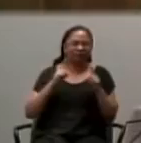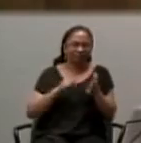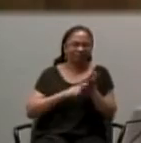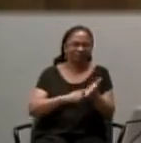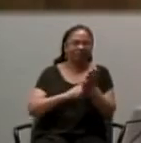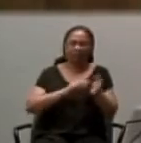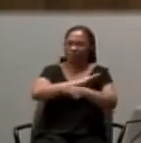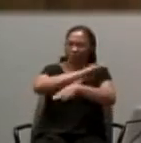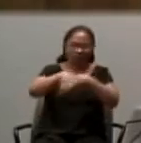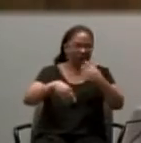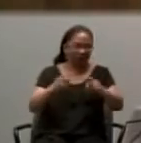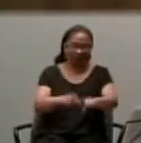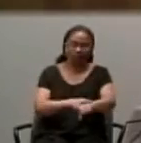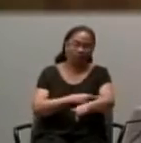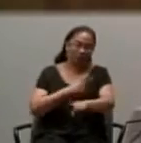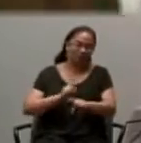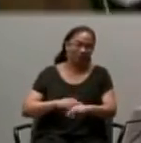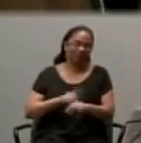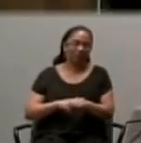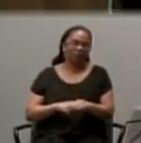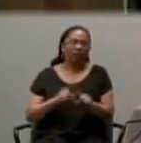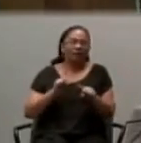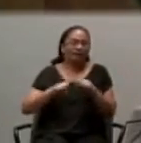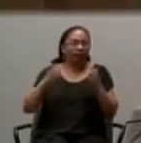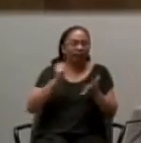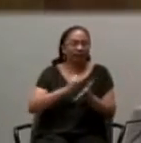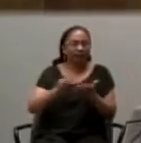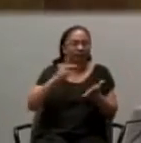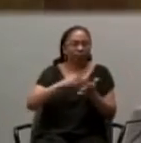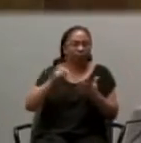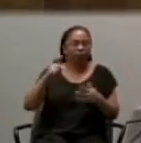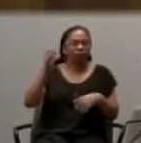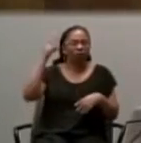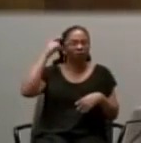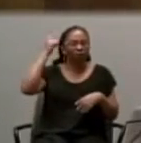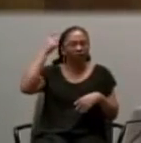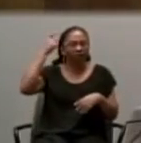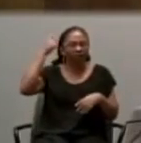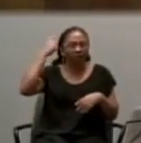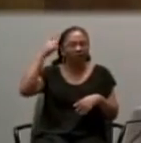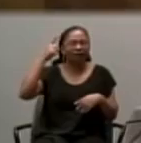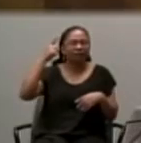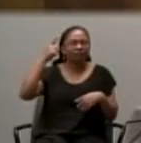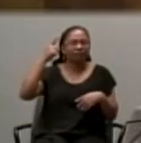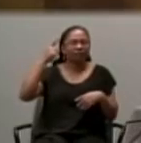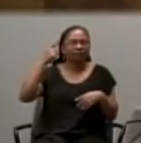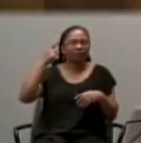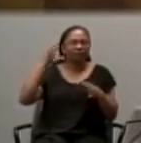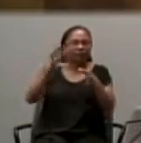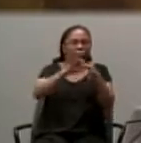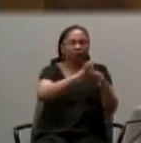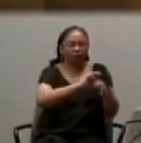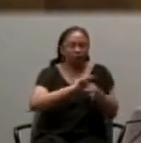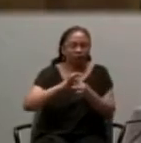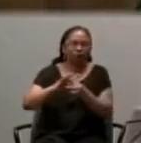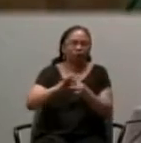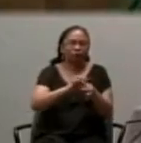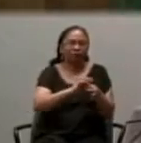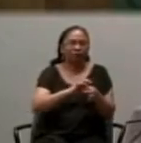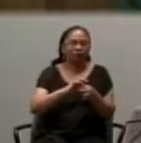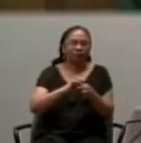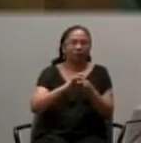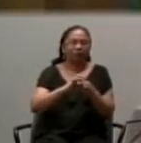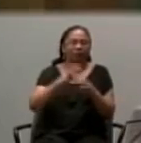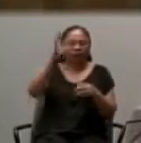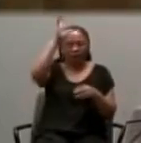right? We can't go into that this morning. But St. Paul recognizes how important the relationship is between marriage, between